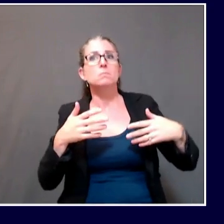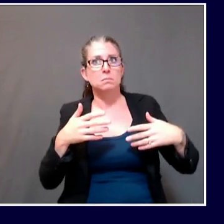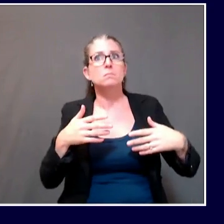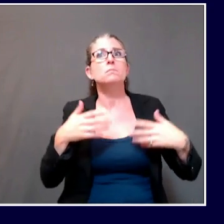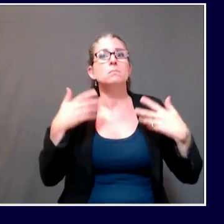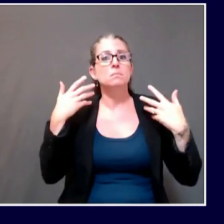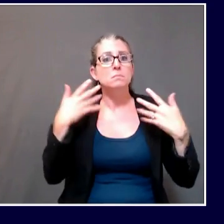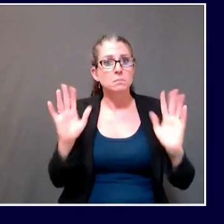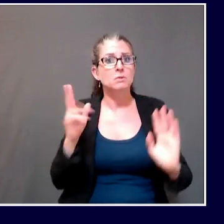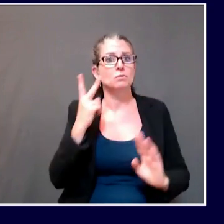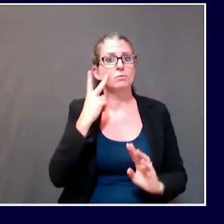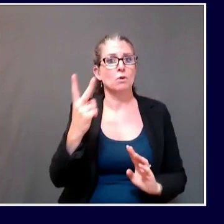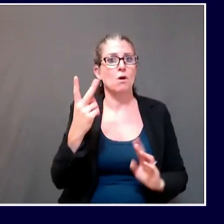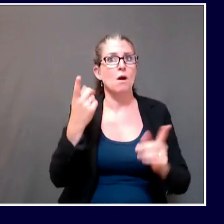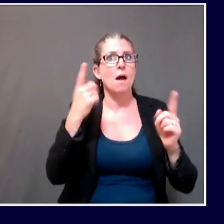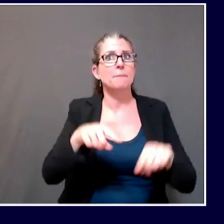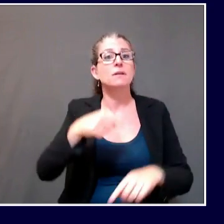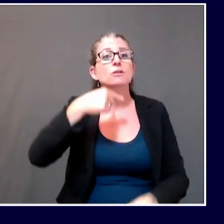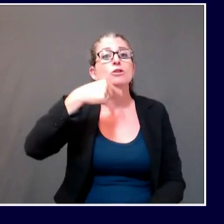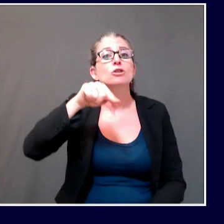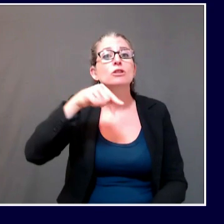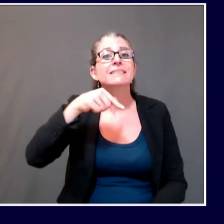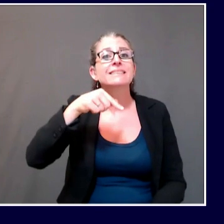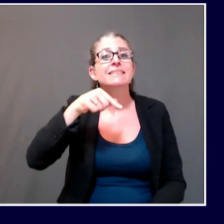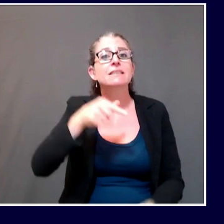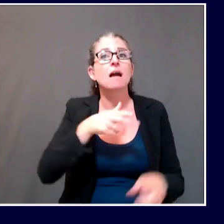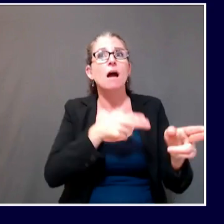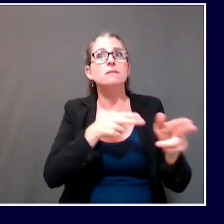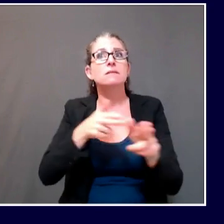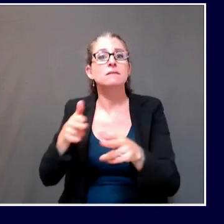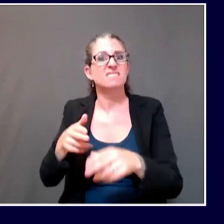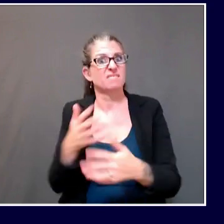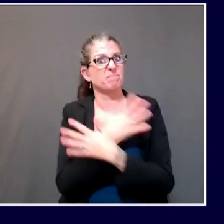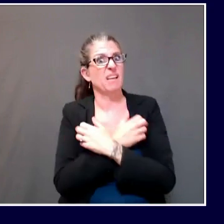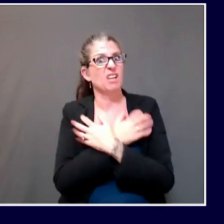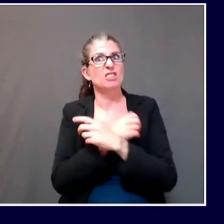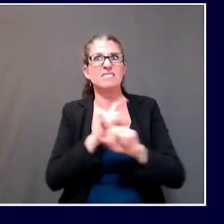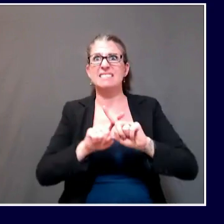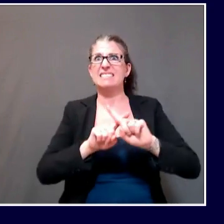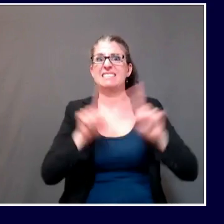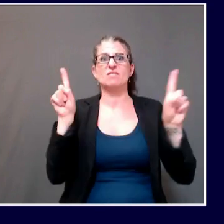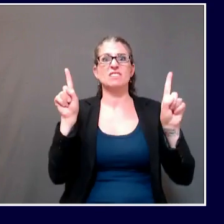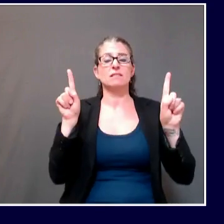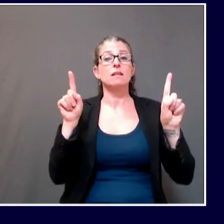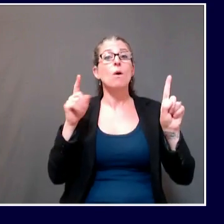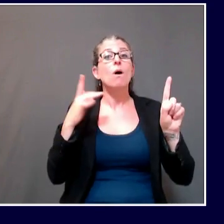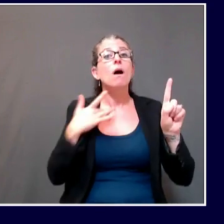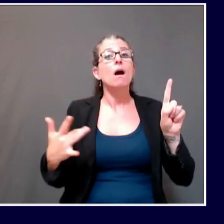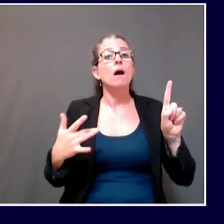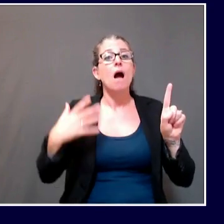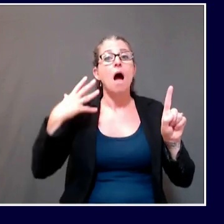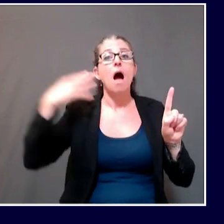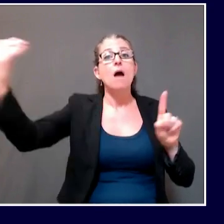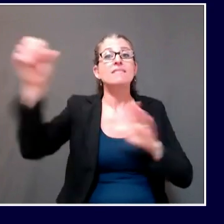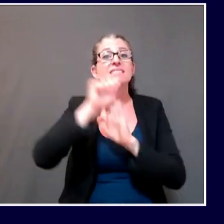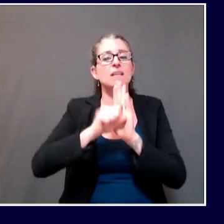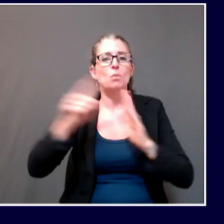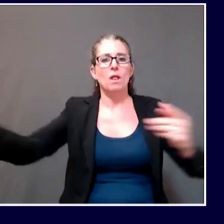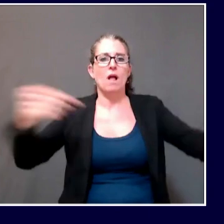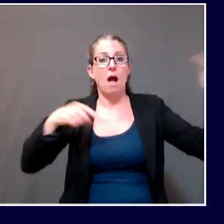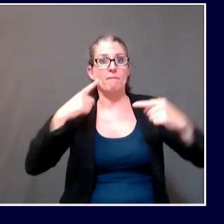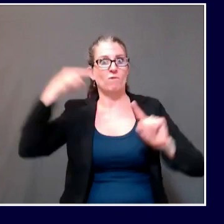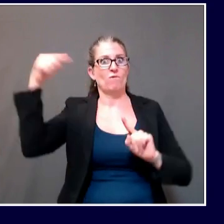-of-state tourism into Maine. And I'm curious if the state is planning on taking any steps to that, because we will